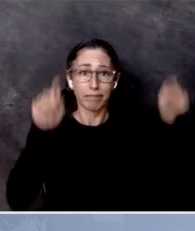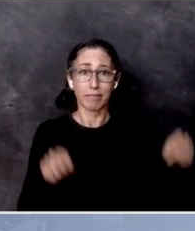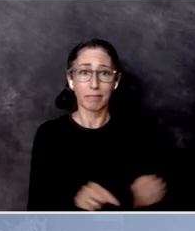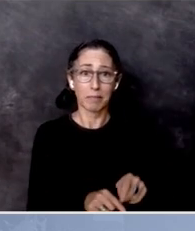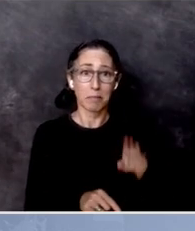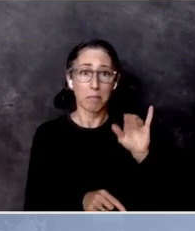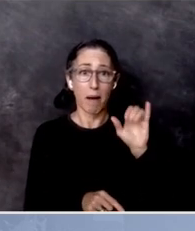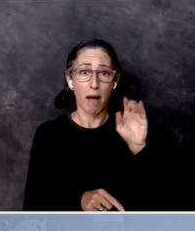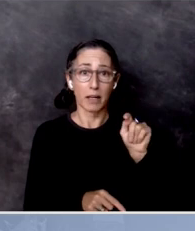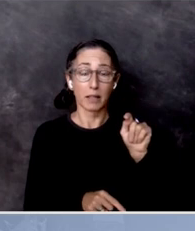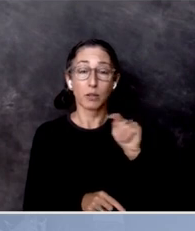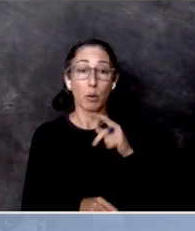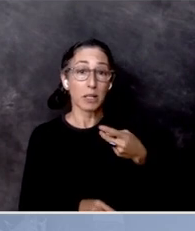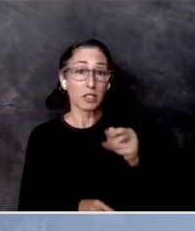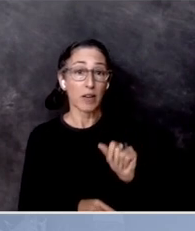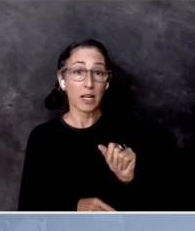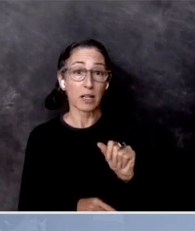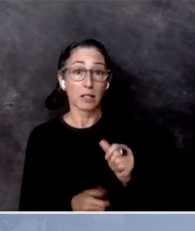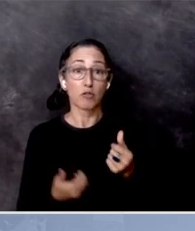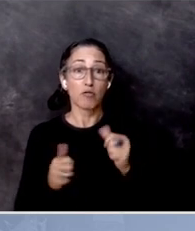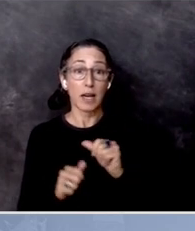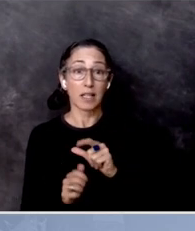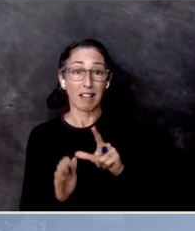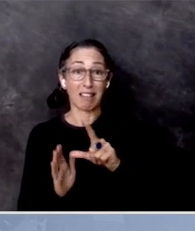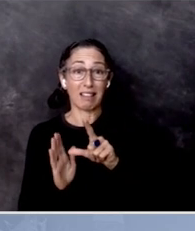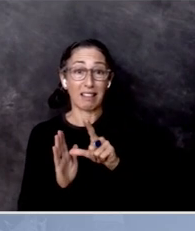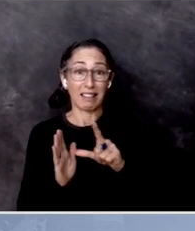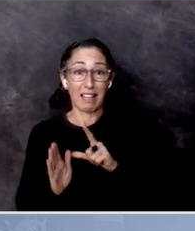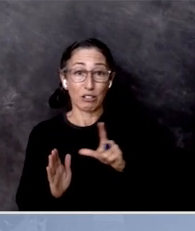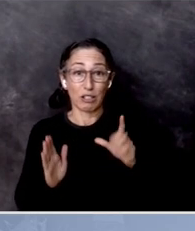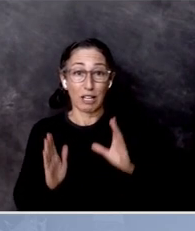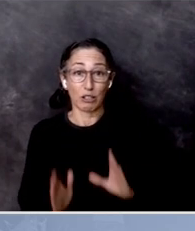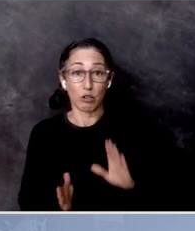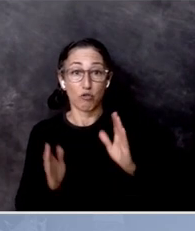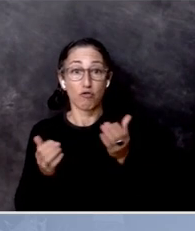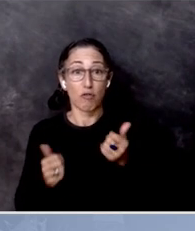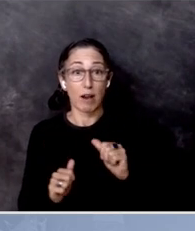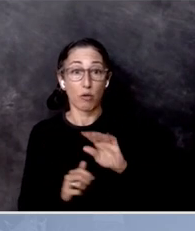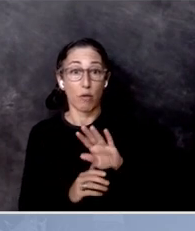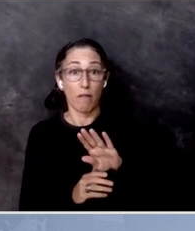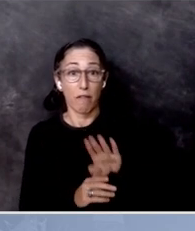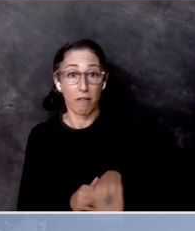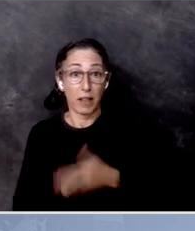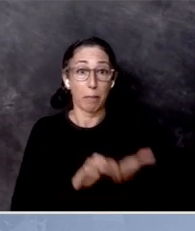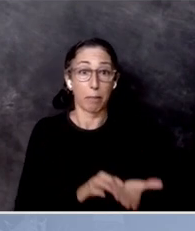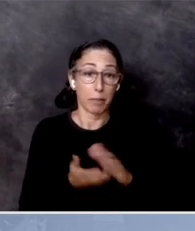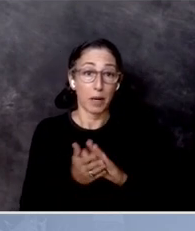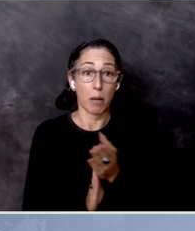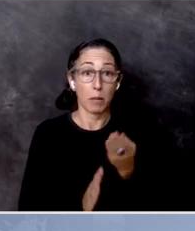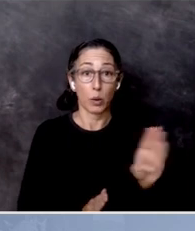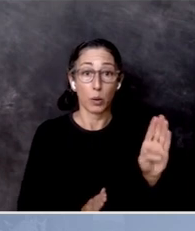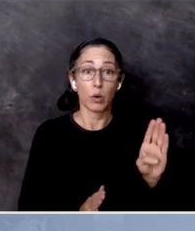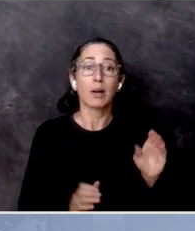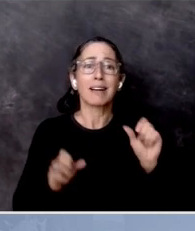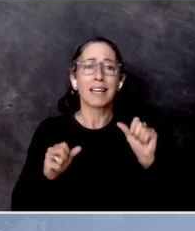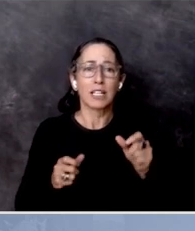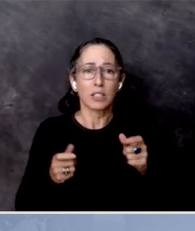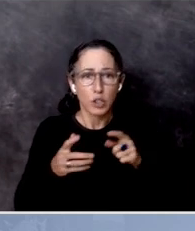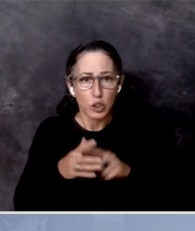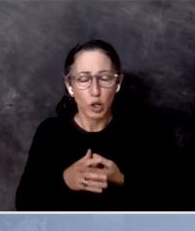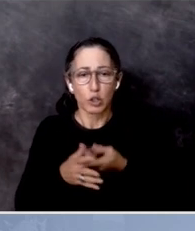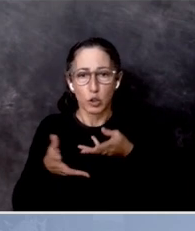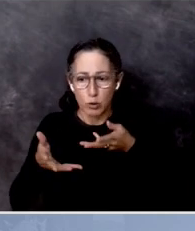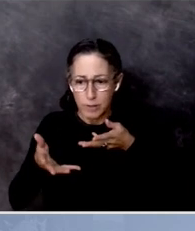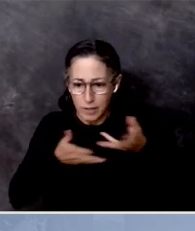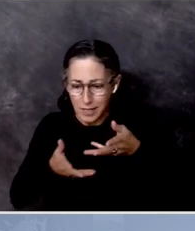flipping the state legislature, could then start dealing with issues like gun safety. Absolutely. You could then